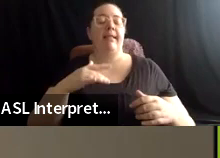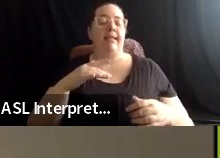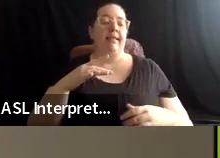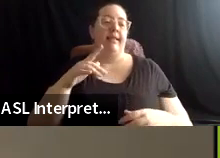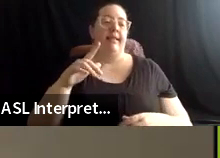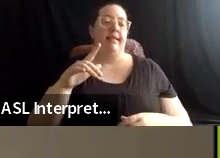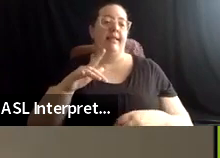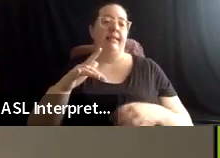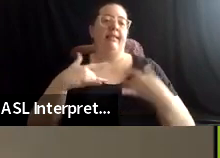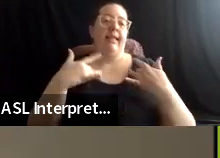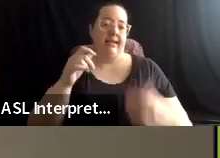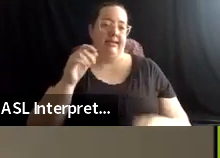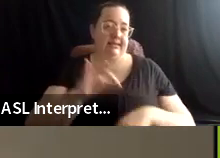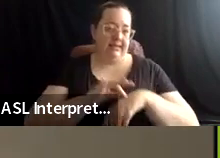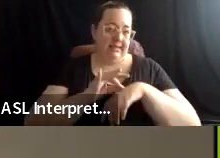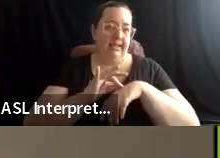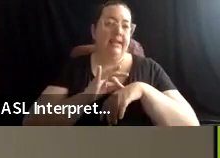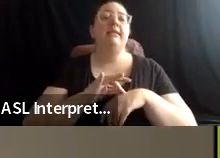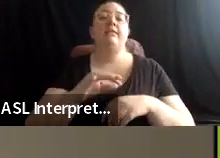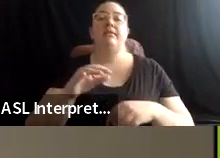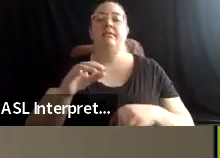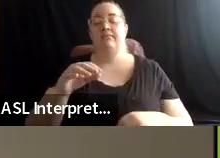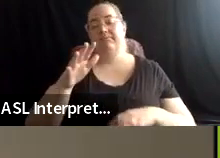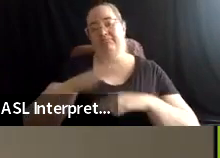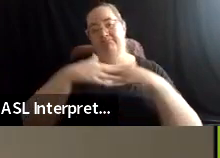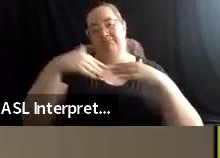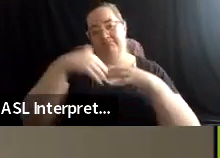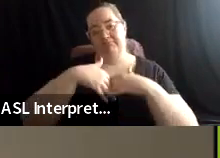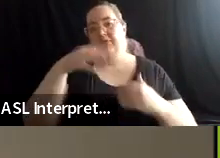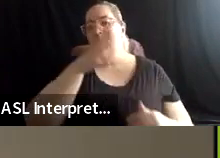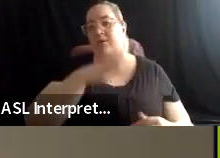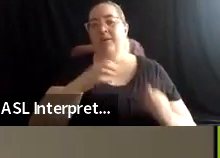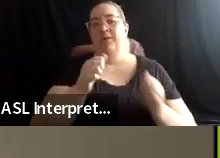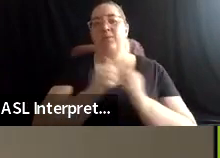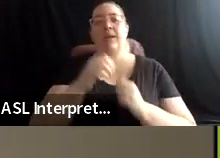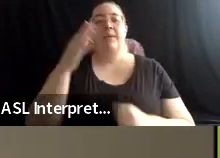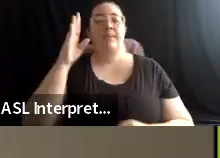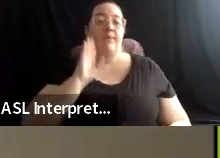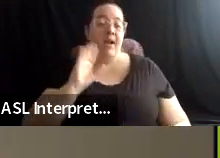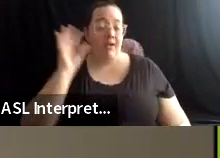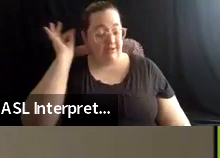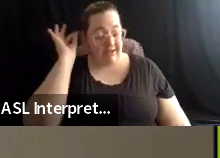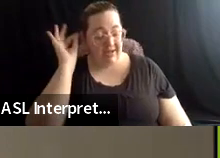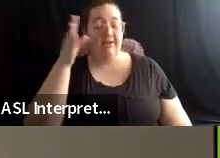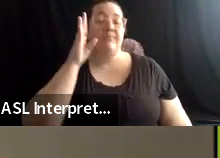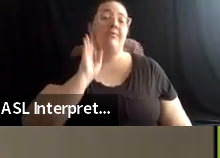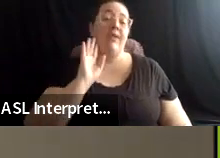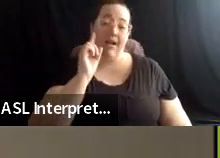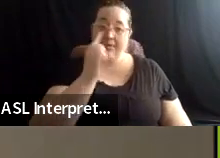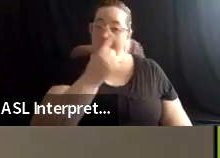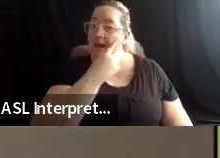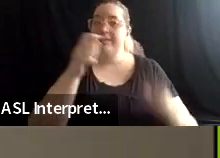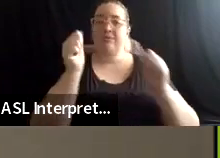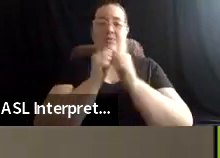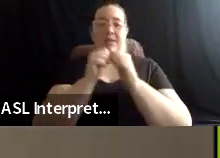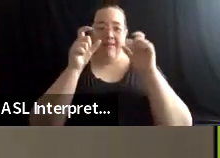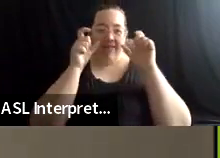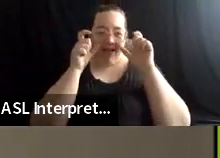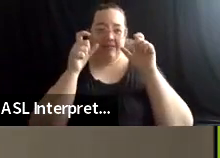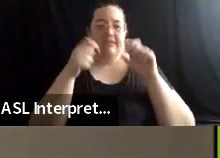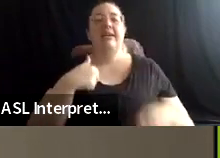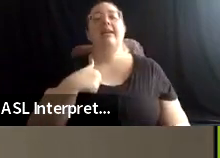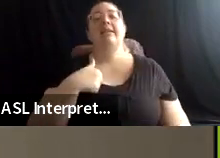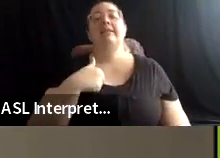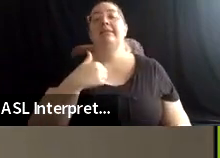with medium length brown hair, wearing glasses, brown eyes, and it is a